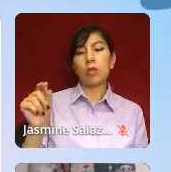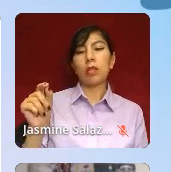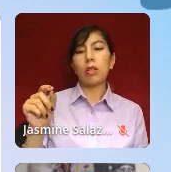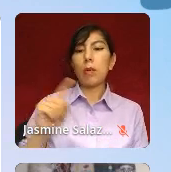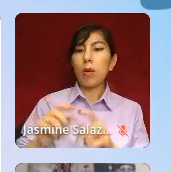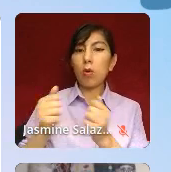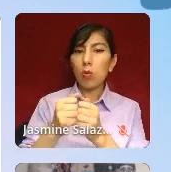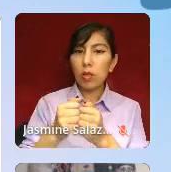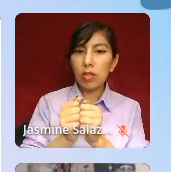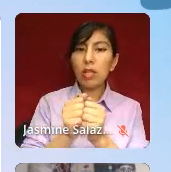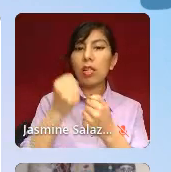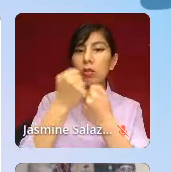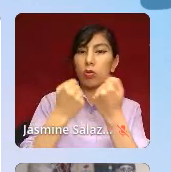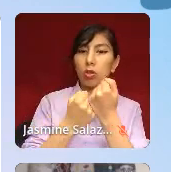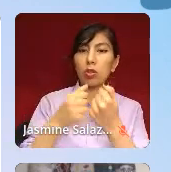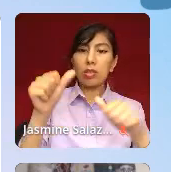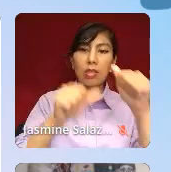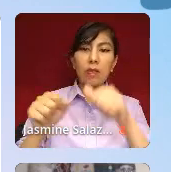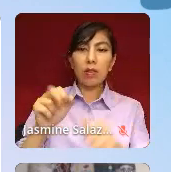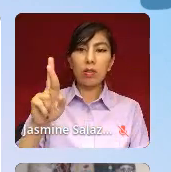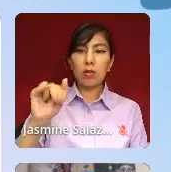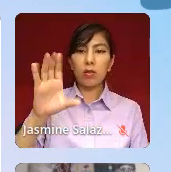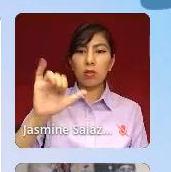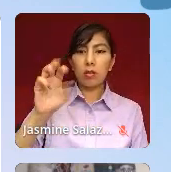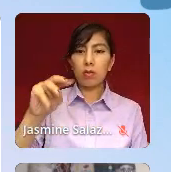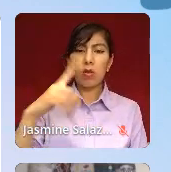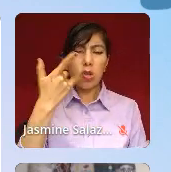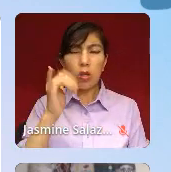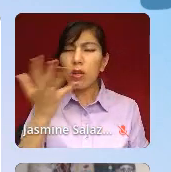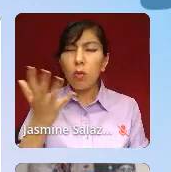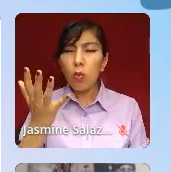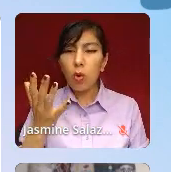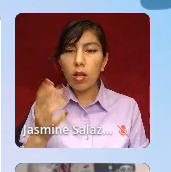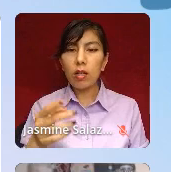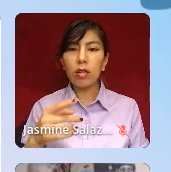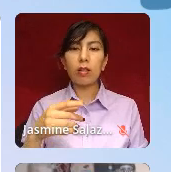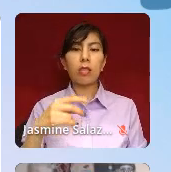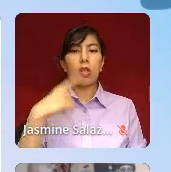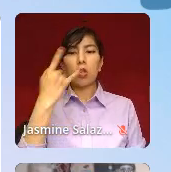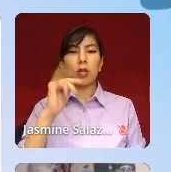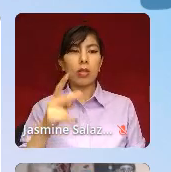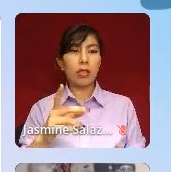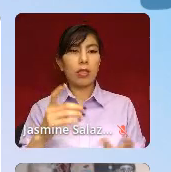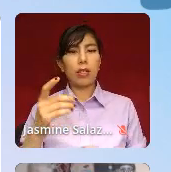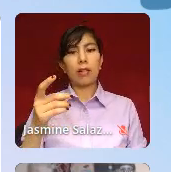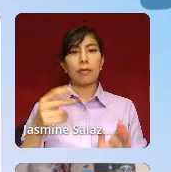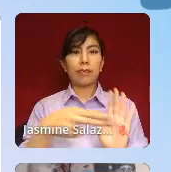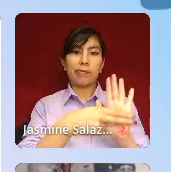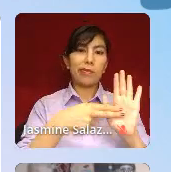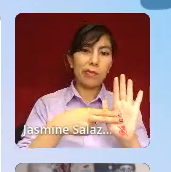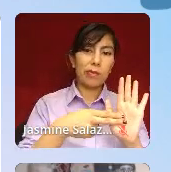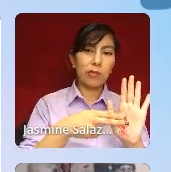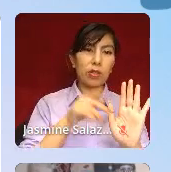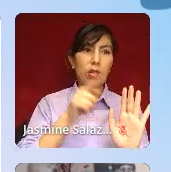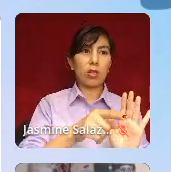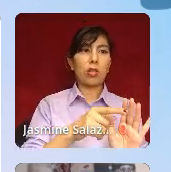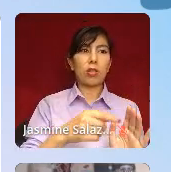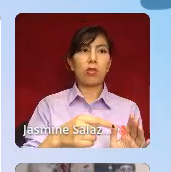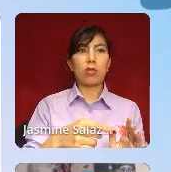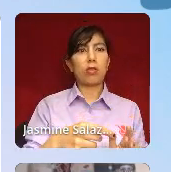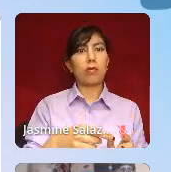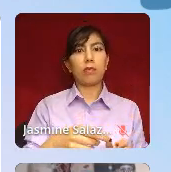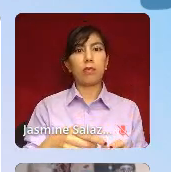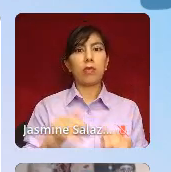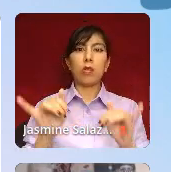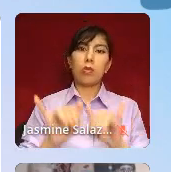structural and scientific racism look like? Well, it looks like diagnosing enslaved people with negritude, which is the irrational desire for Blacks to